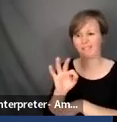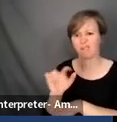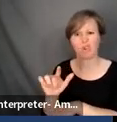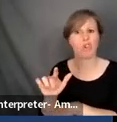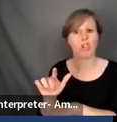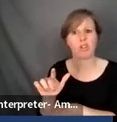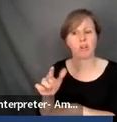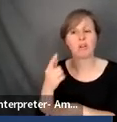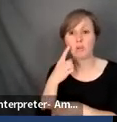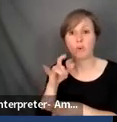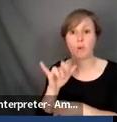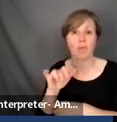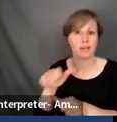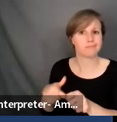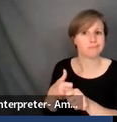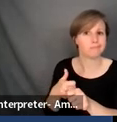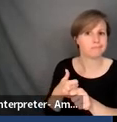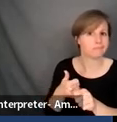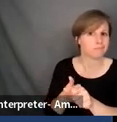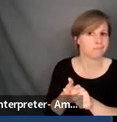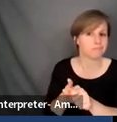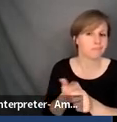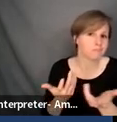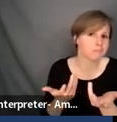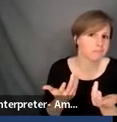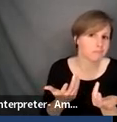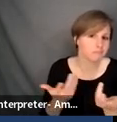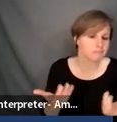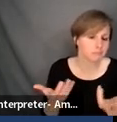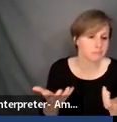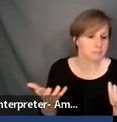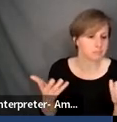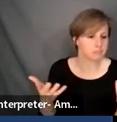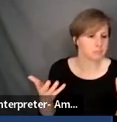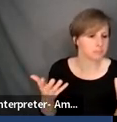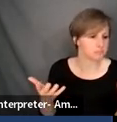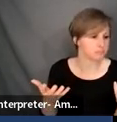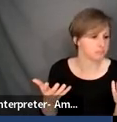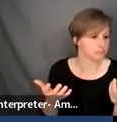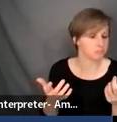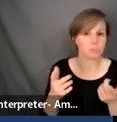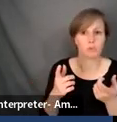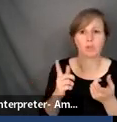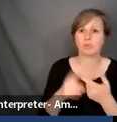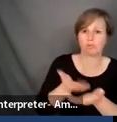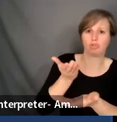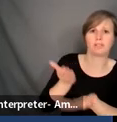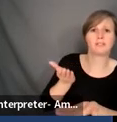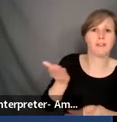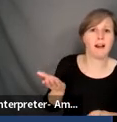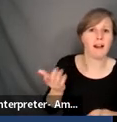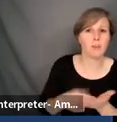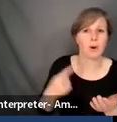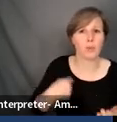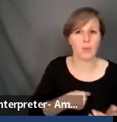um, as, um, backup to, to, you know, um, justify what you're doing,